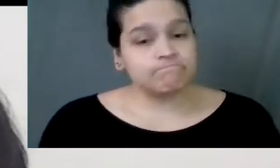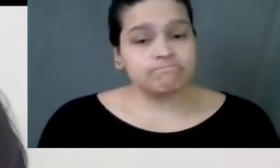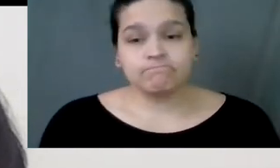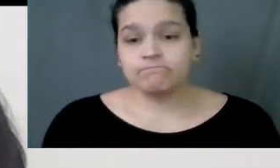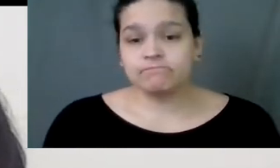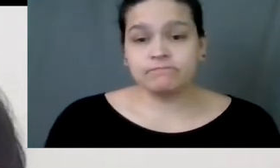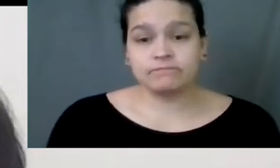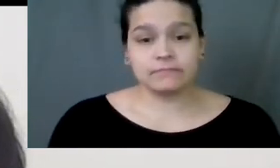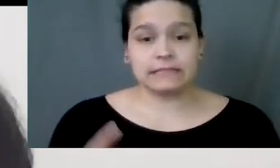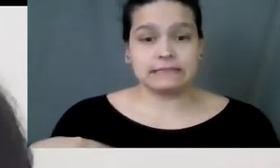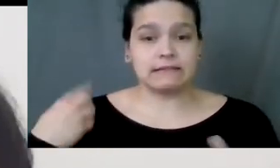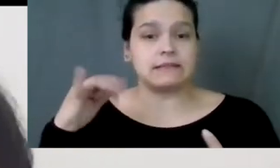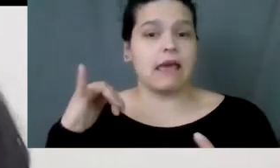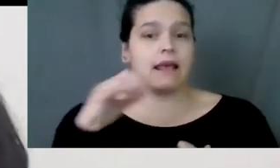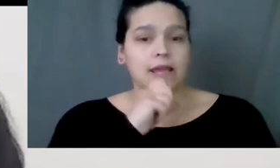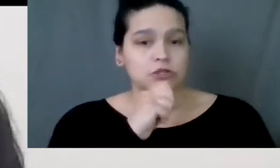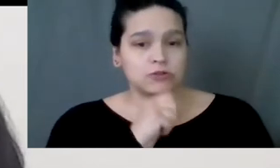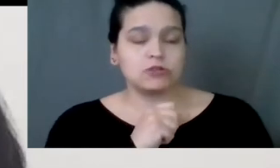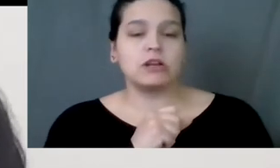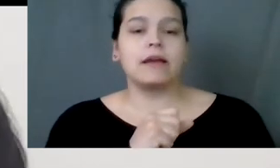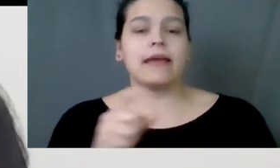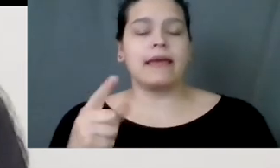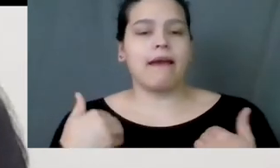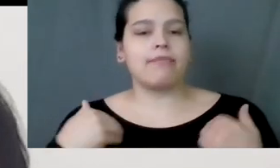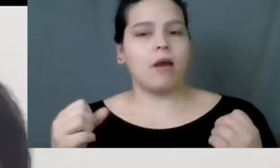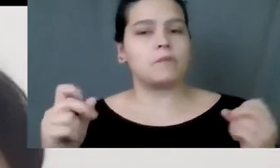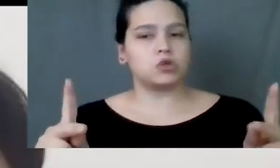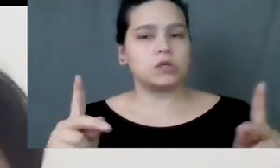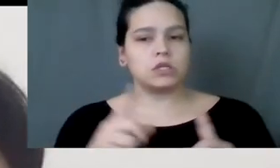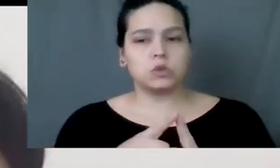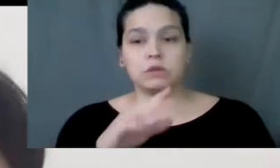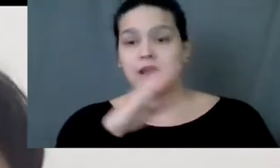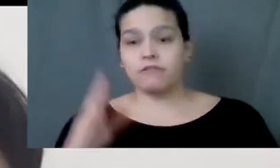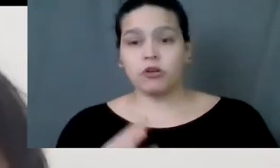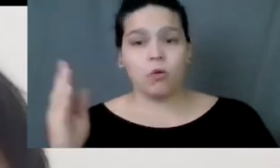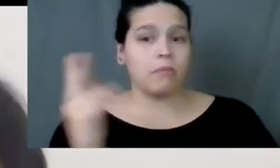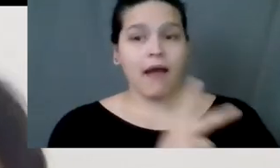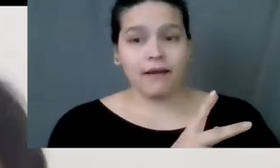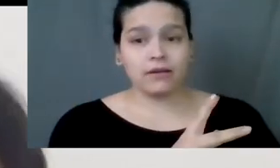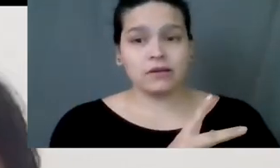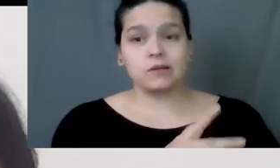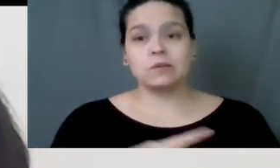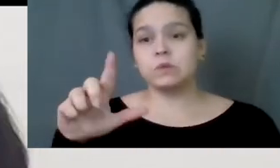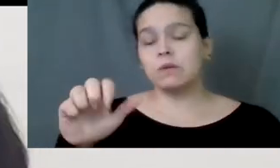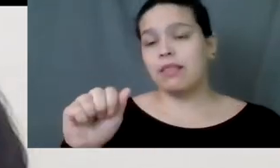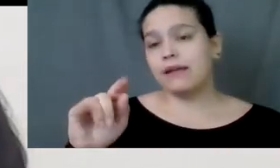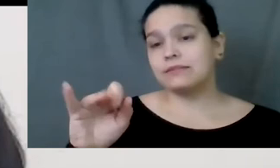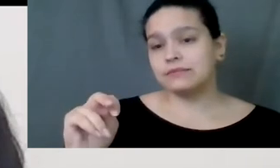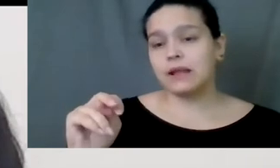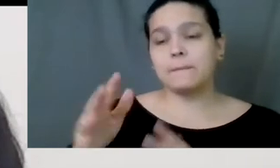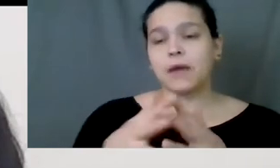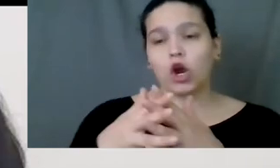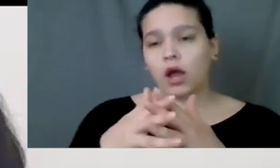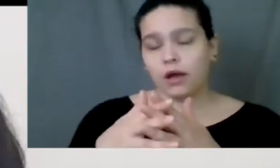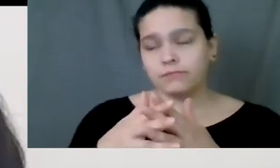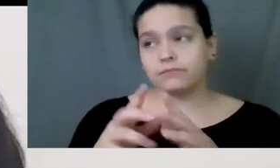And since that age, he had the opportunity to never go back to Latin America. But,